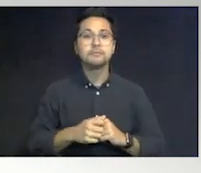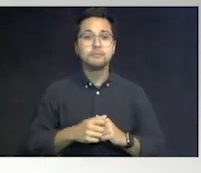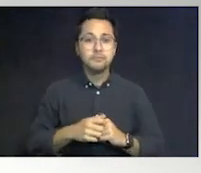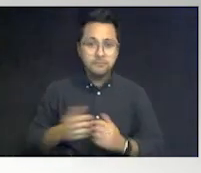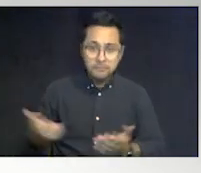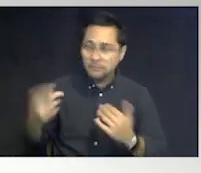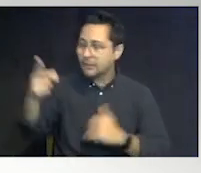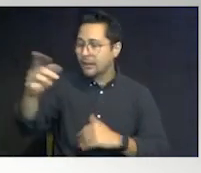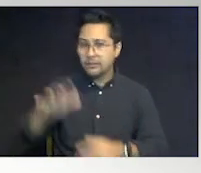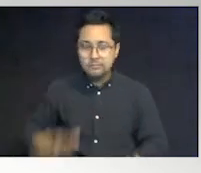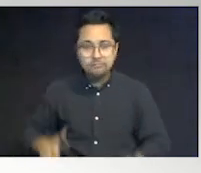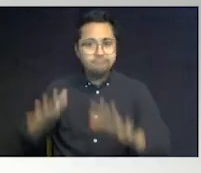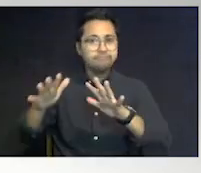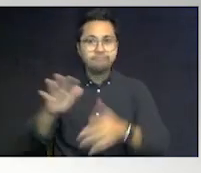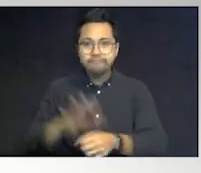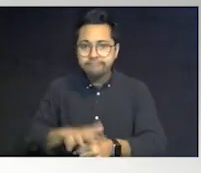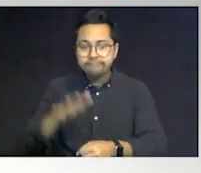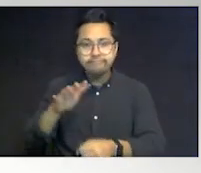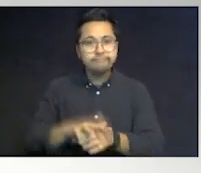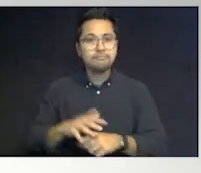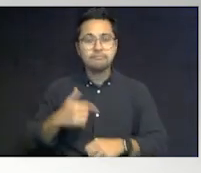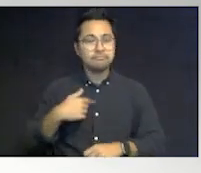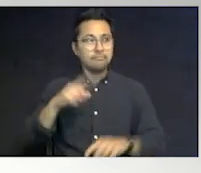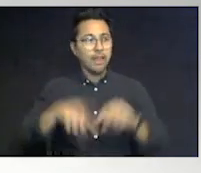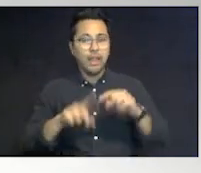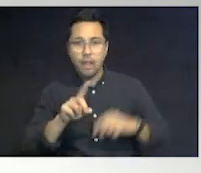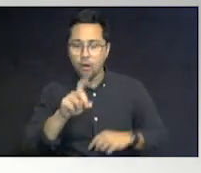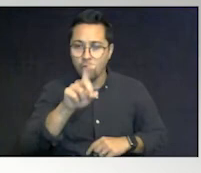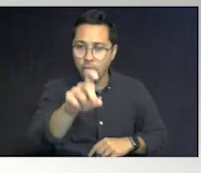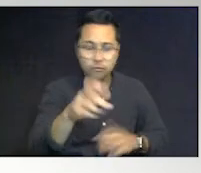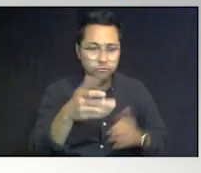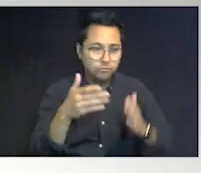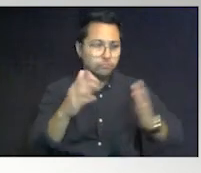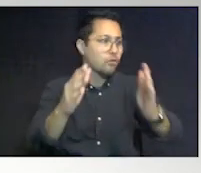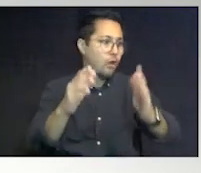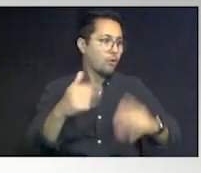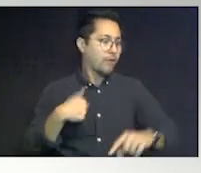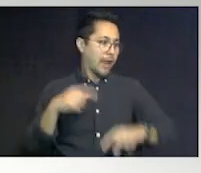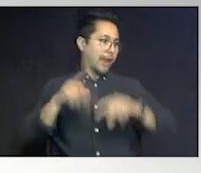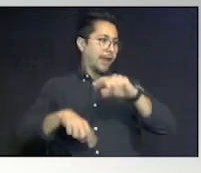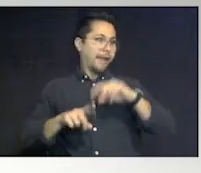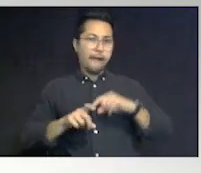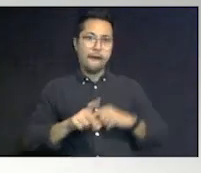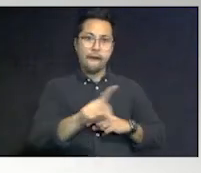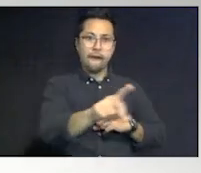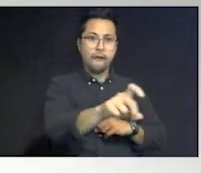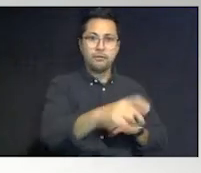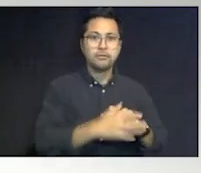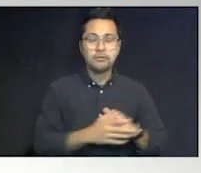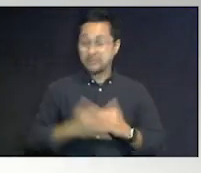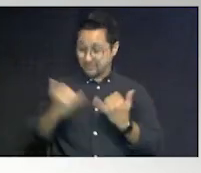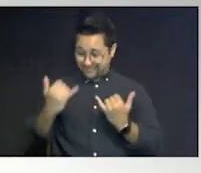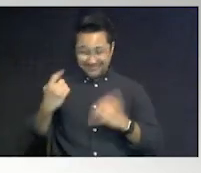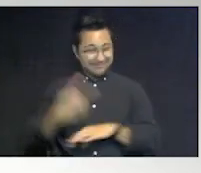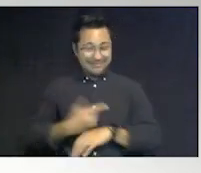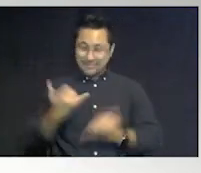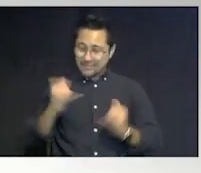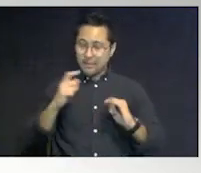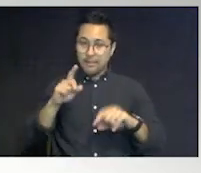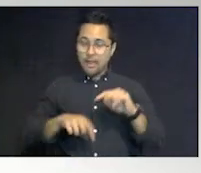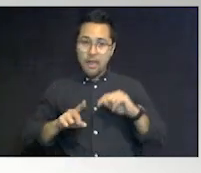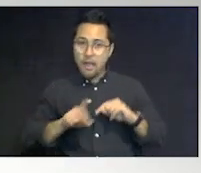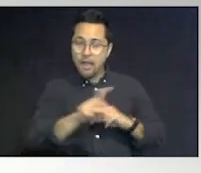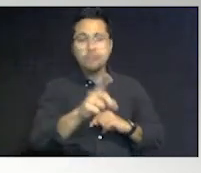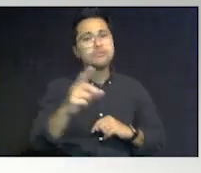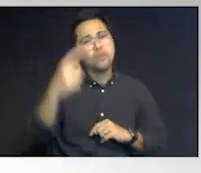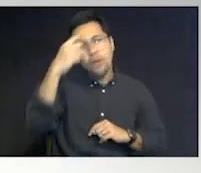him. He's very upset. I cannot cross the road, Ms. Thomas. I cannot cross the road. To this day, he cannot cross the road because where do you